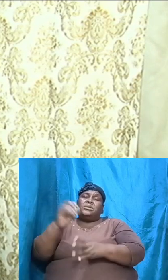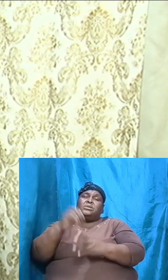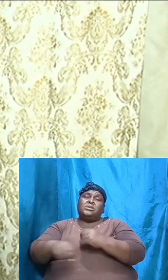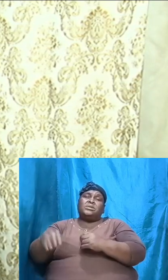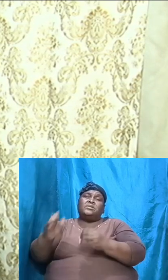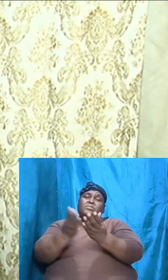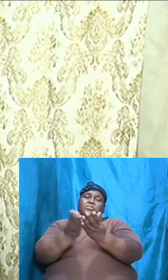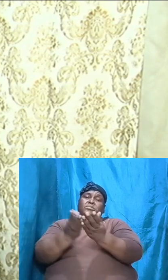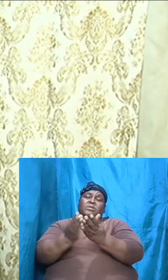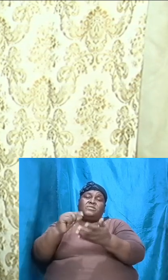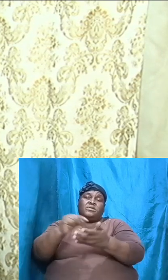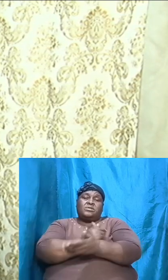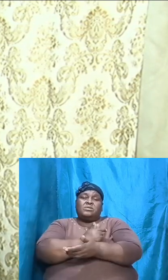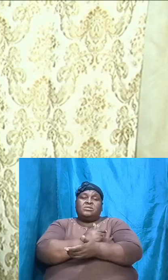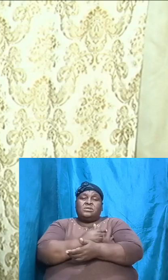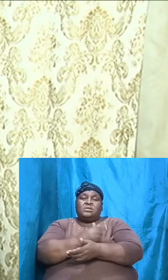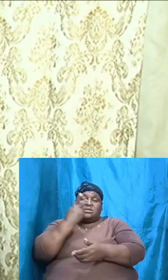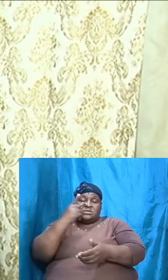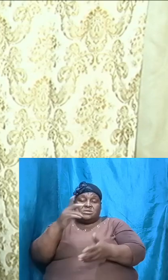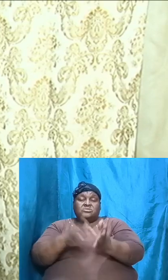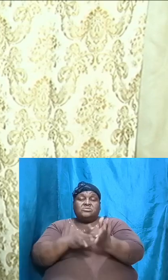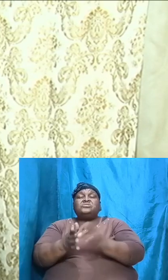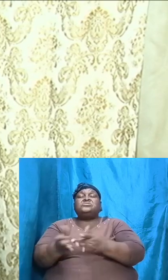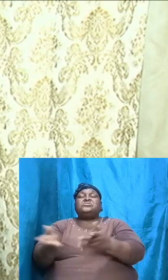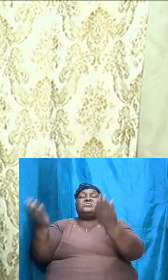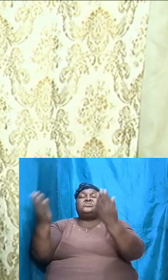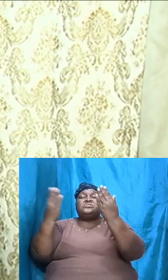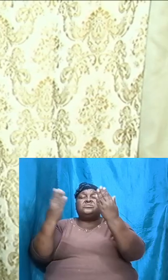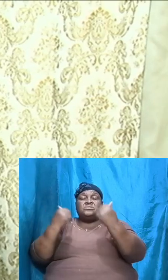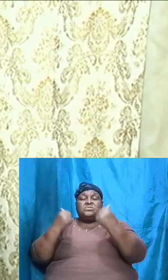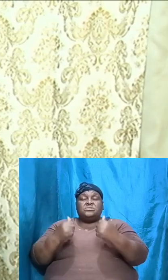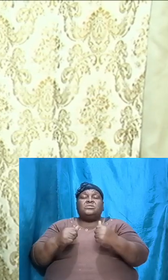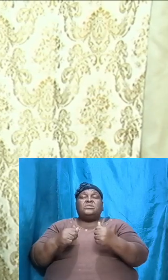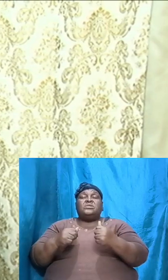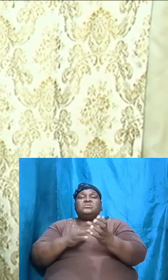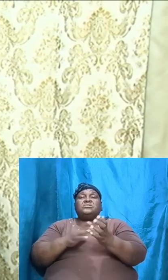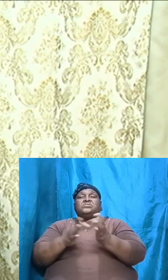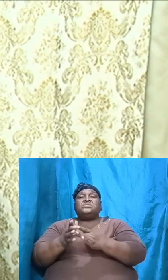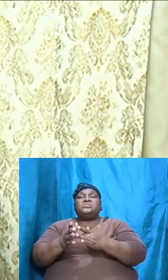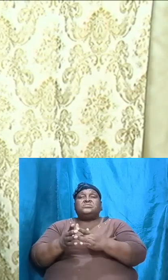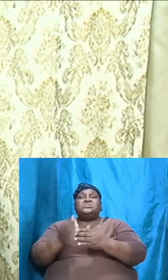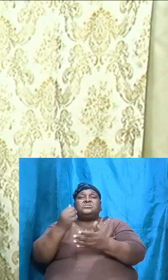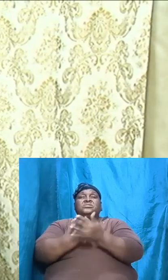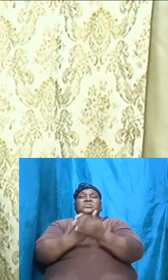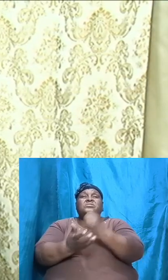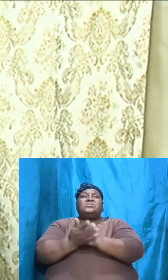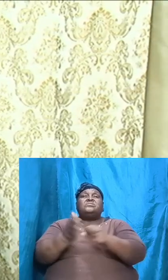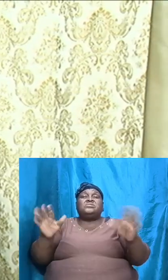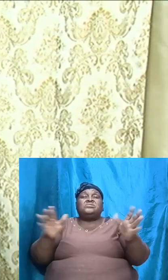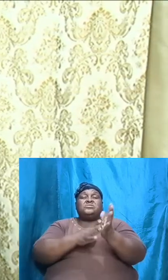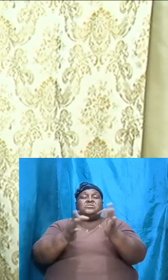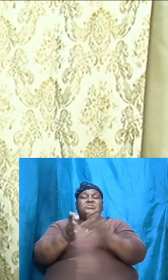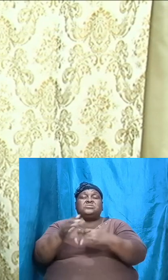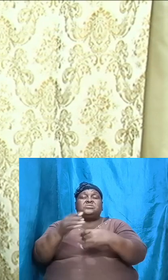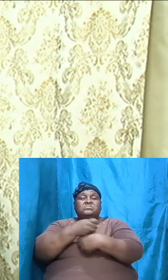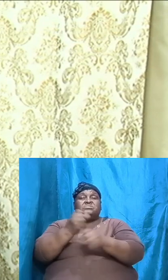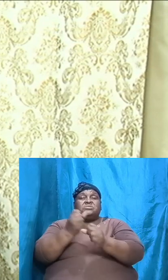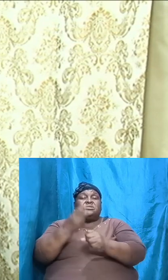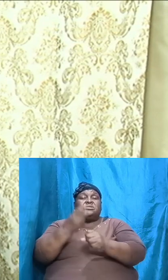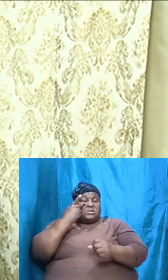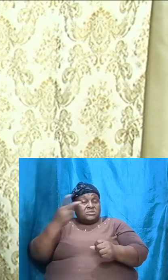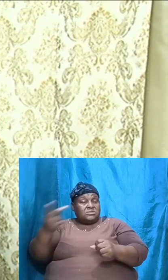we saw Jesus Christ coming and we saw the sacrifice that he made and after the sacrifice we saw the movements